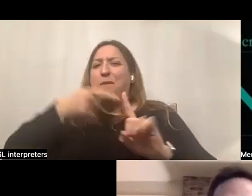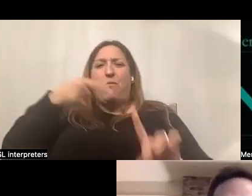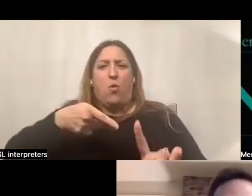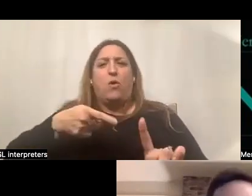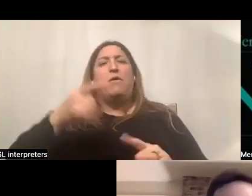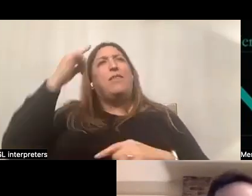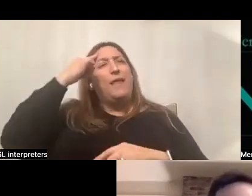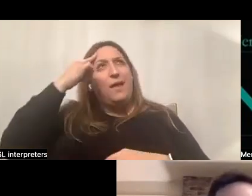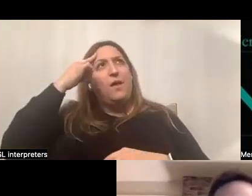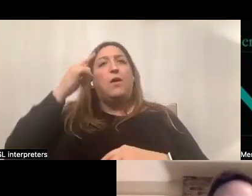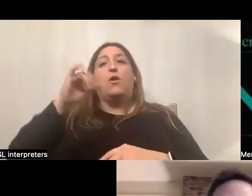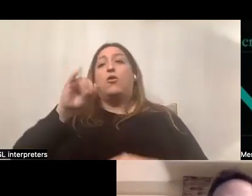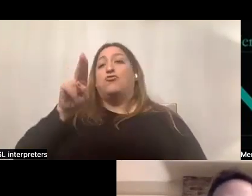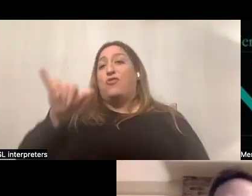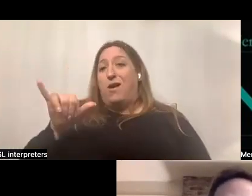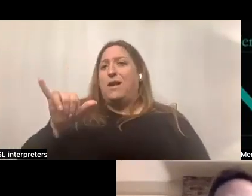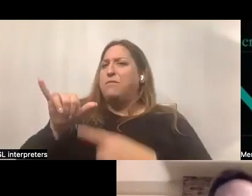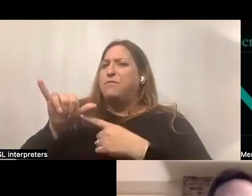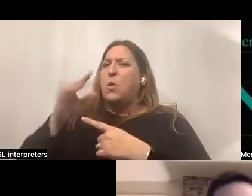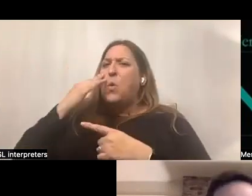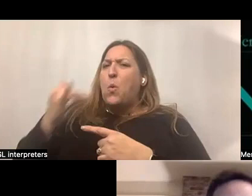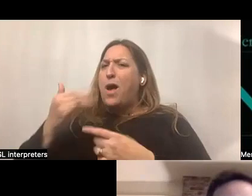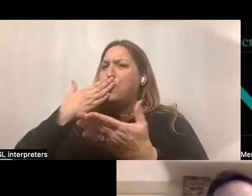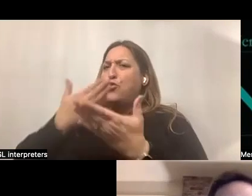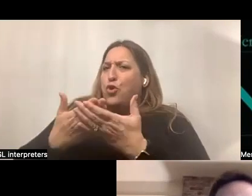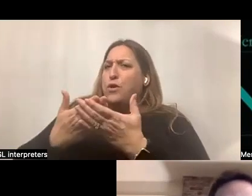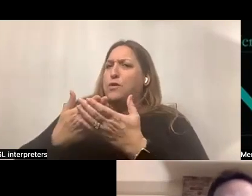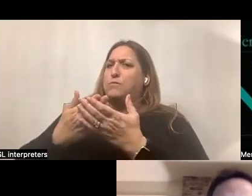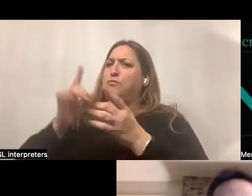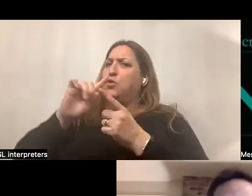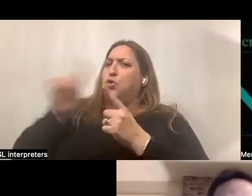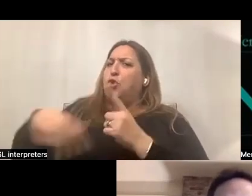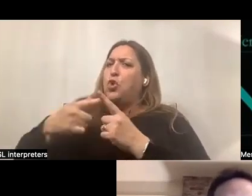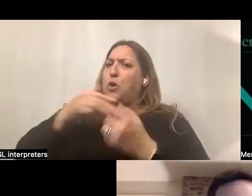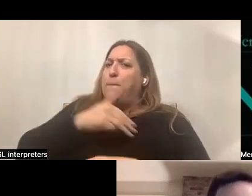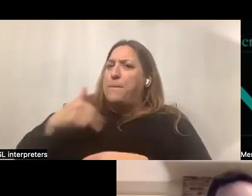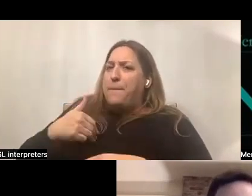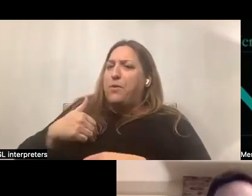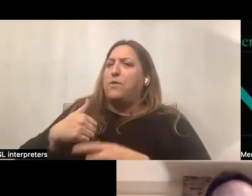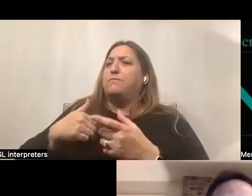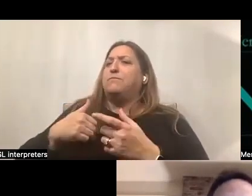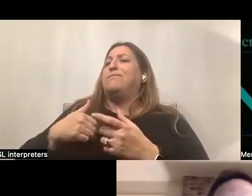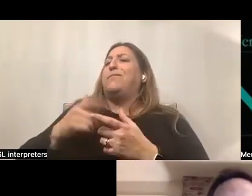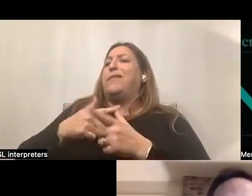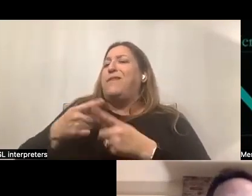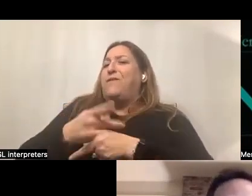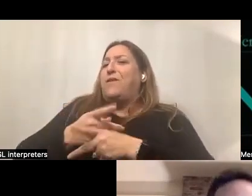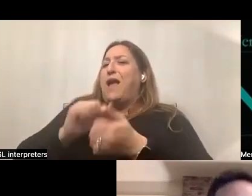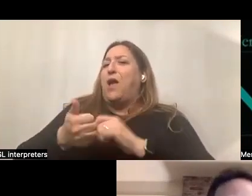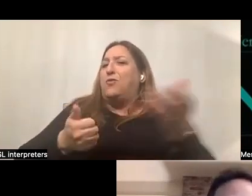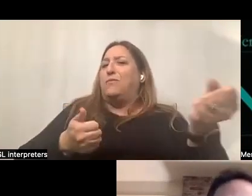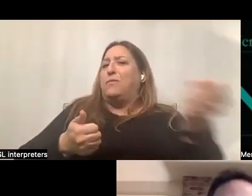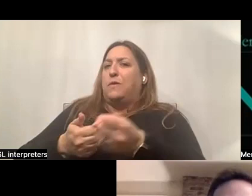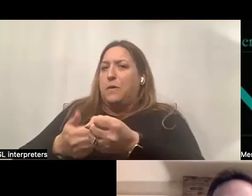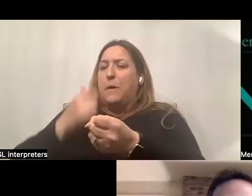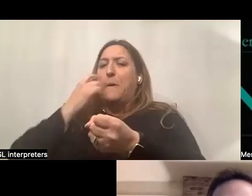think about with Johnny, of course, why someone might be good, be a good circle member and being strategic and inviting them. You might want, you might